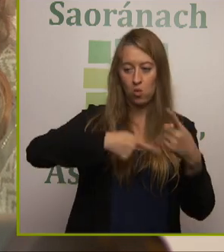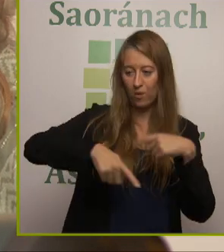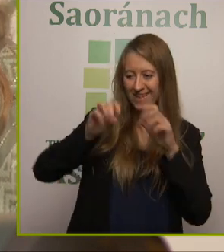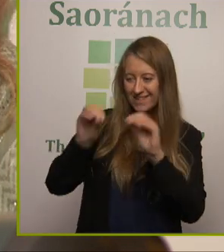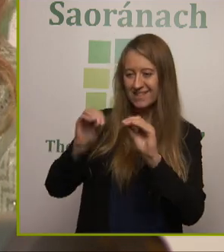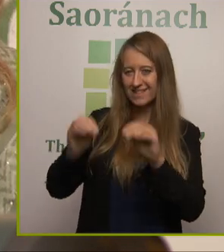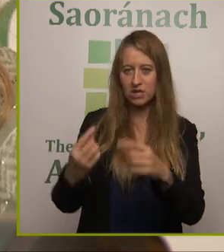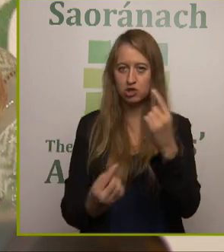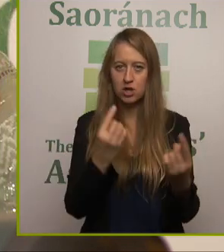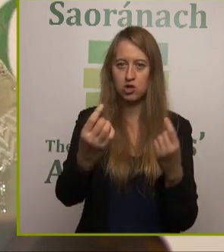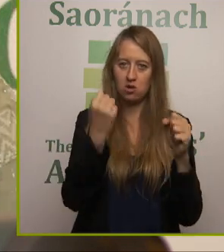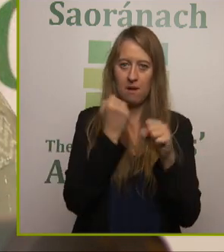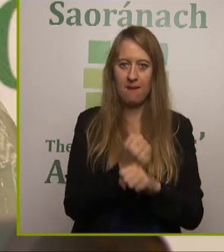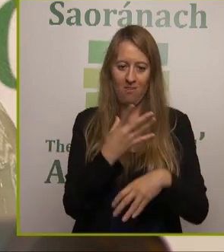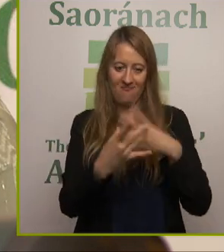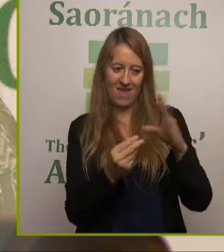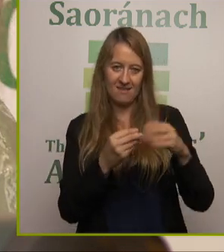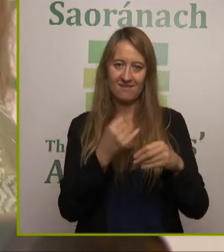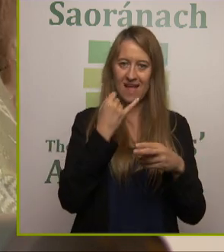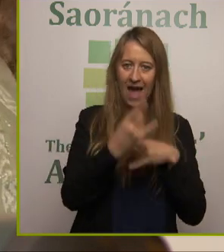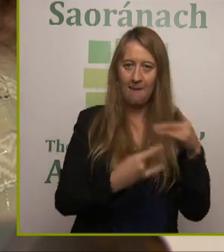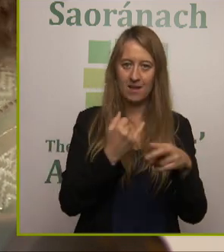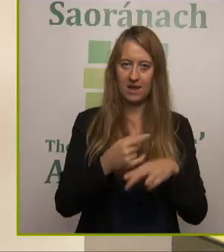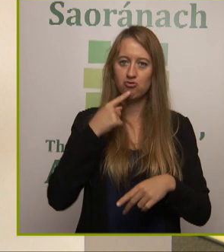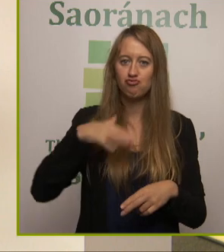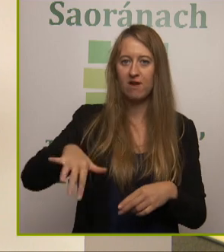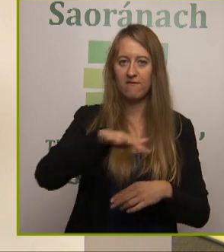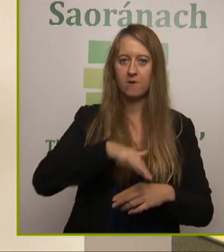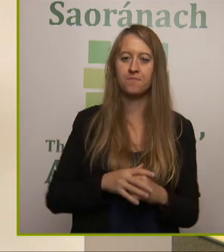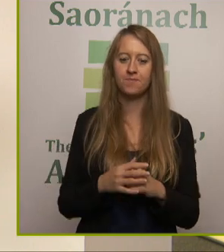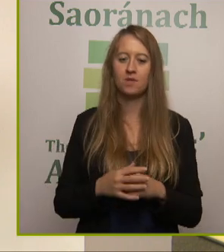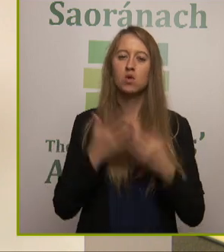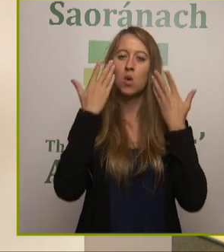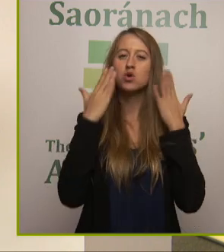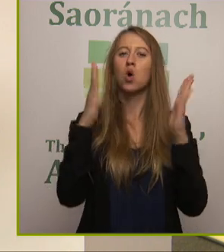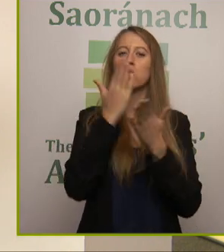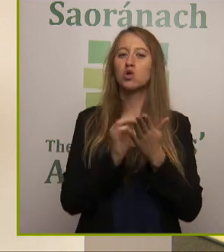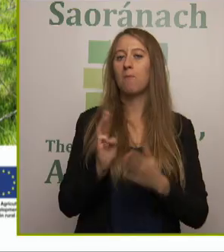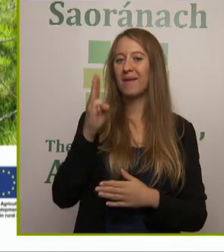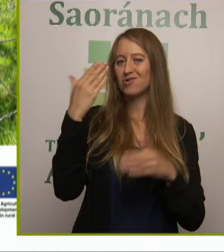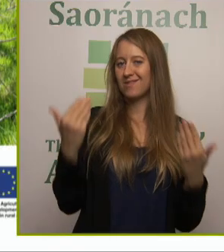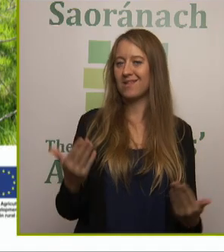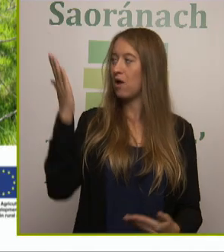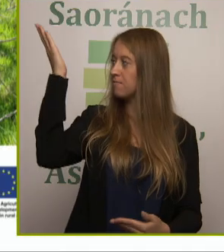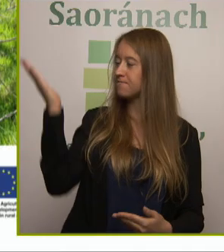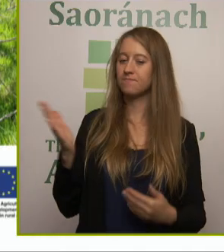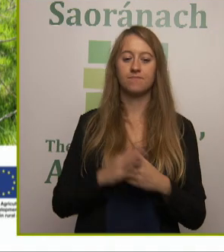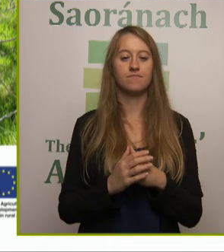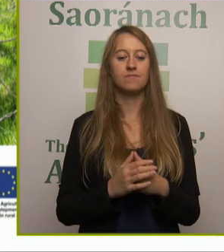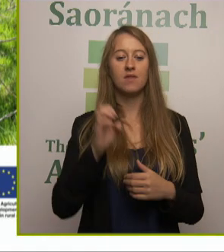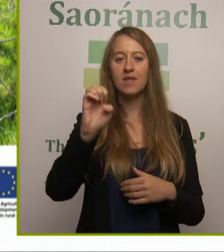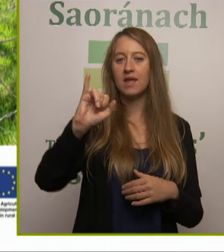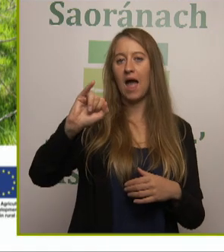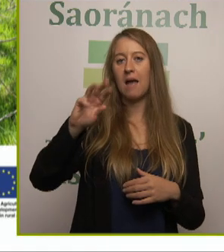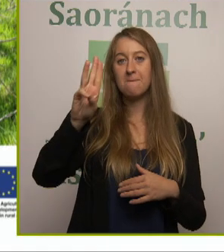about things. So some photographs for you. So our riparian buffer zones project is an EIP project that's a